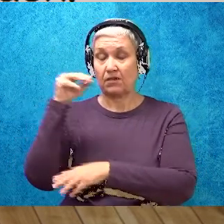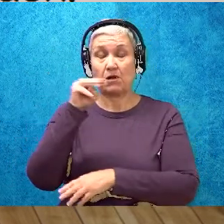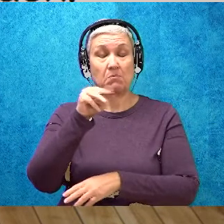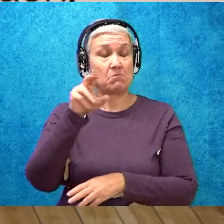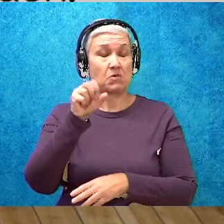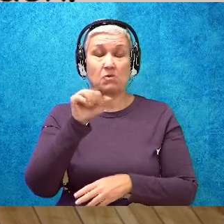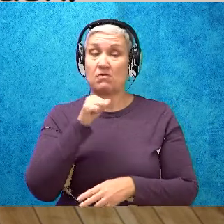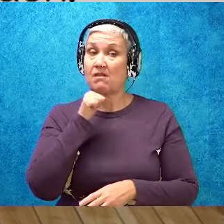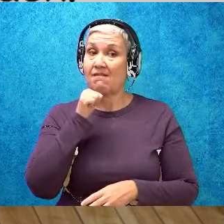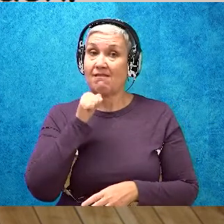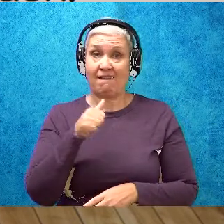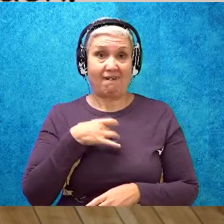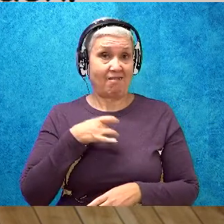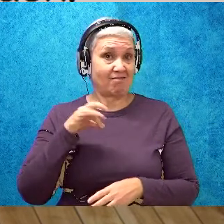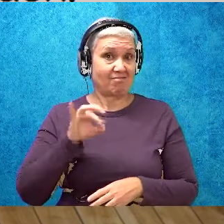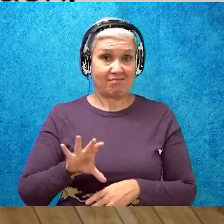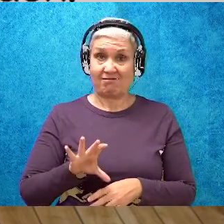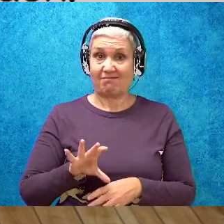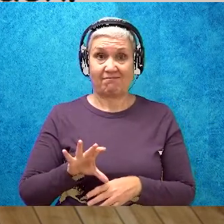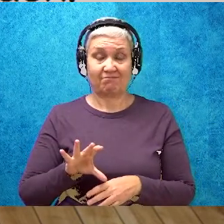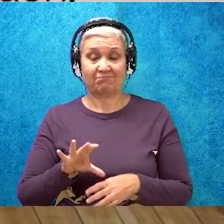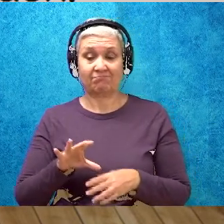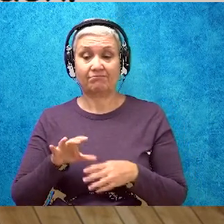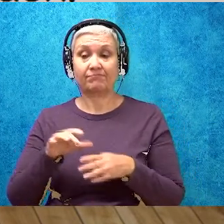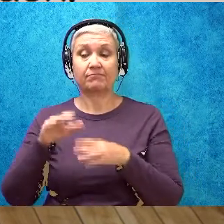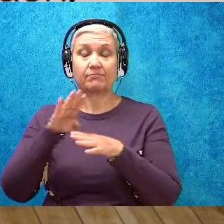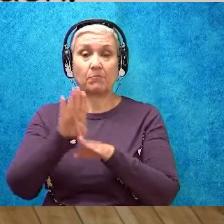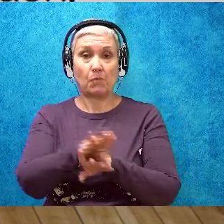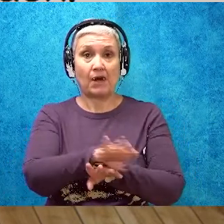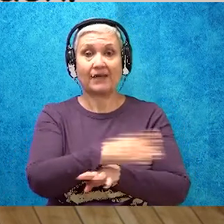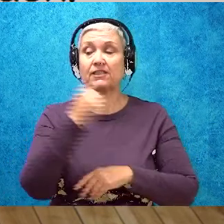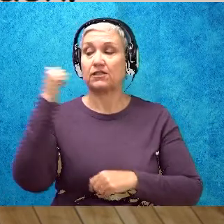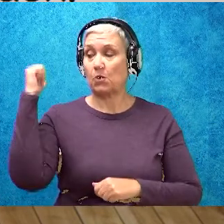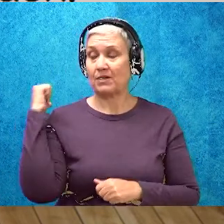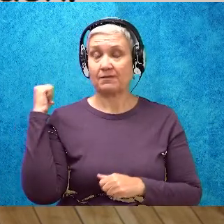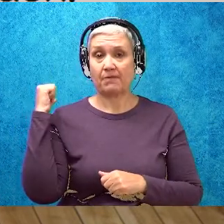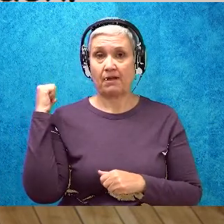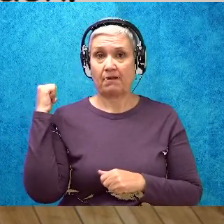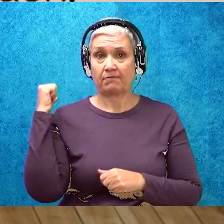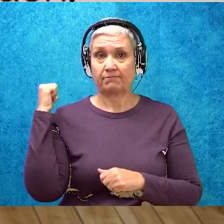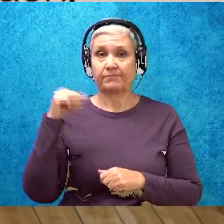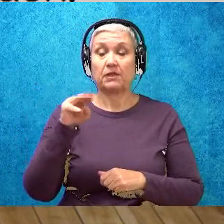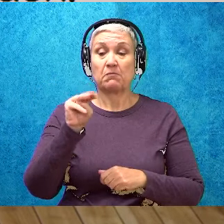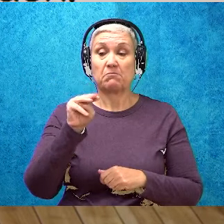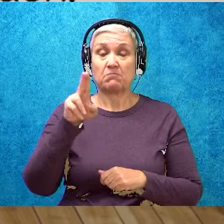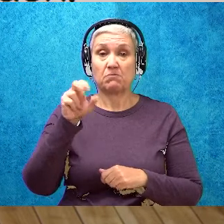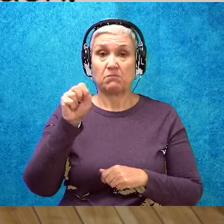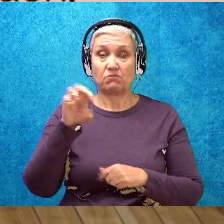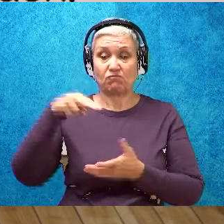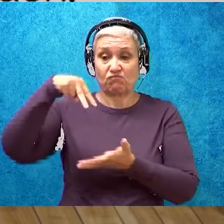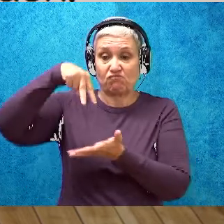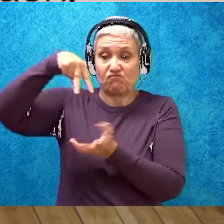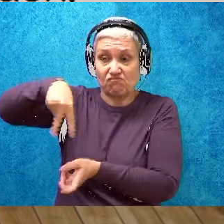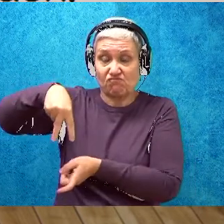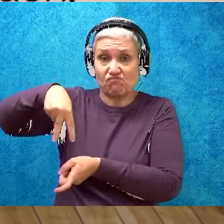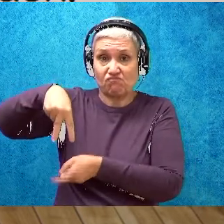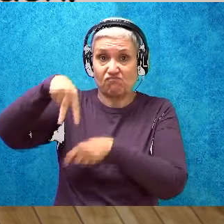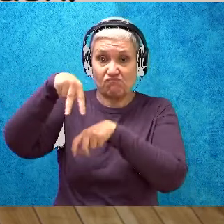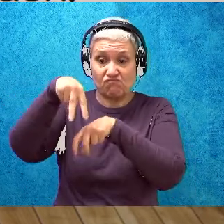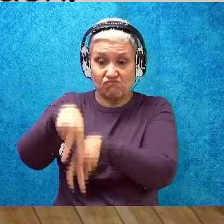on his back. Muse stands still and does not budge. Okay, look for those words.